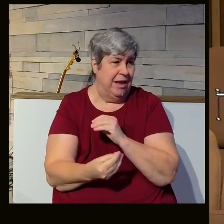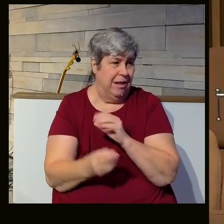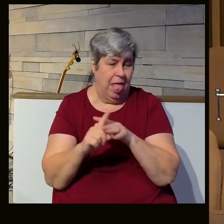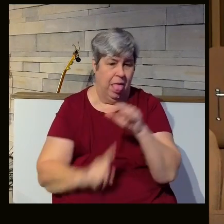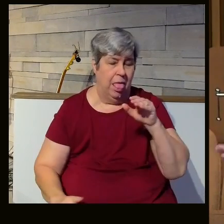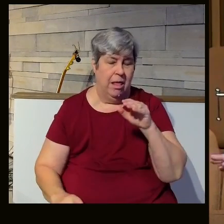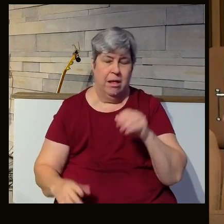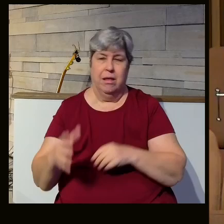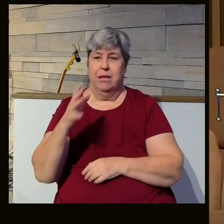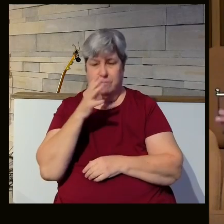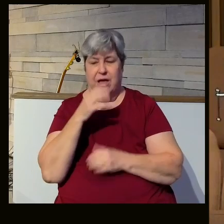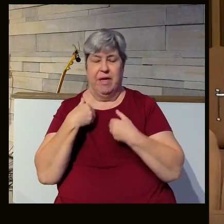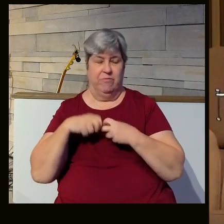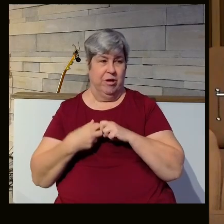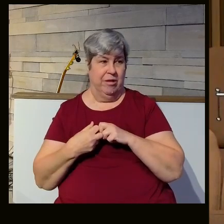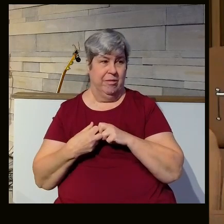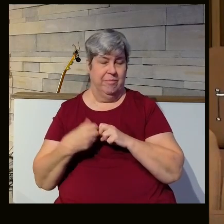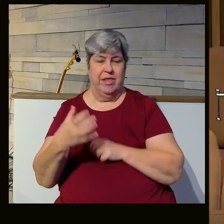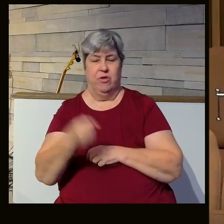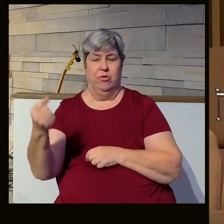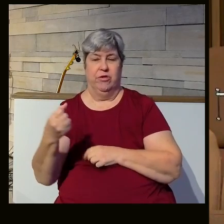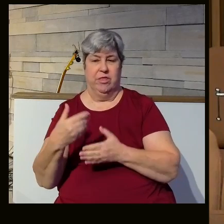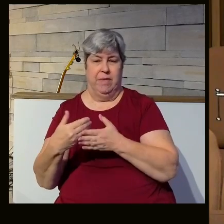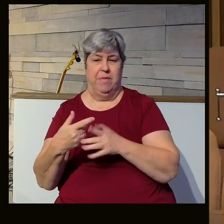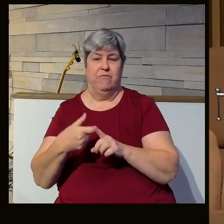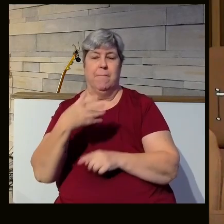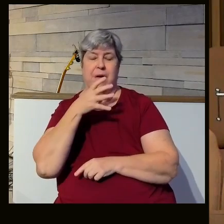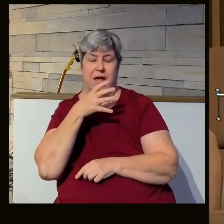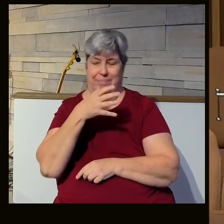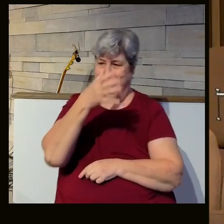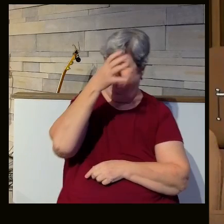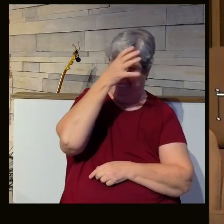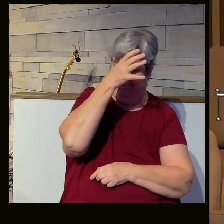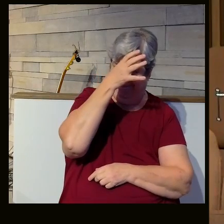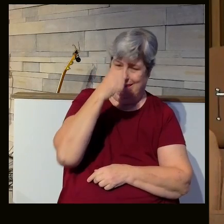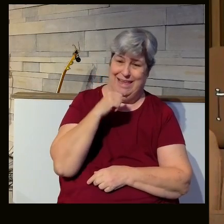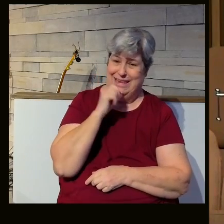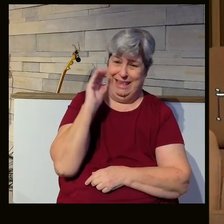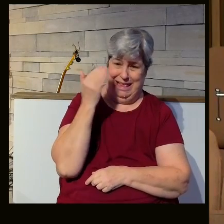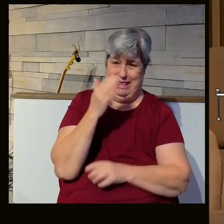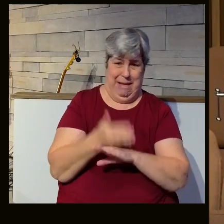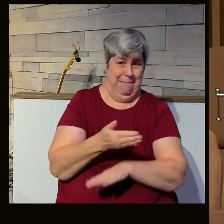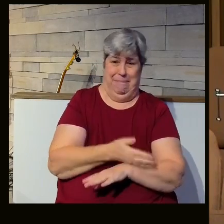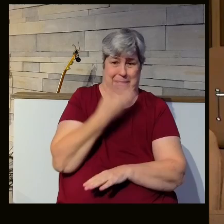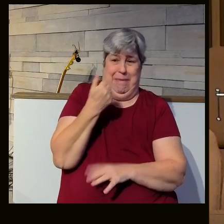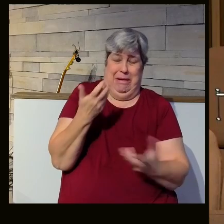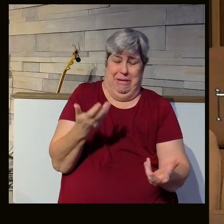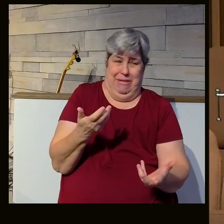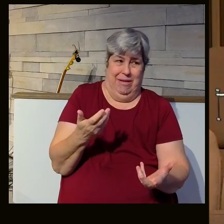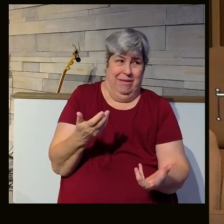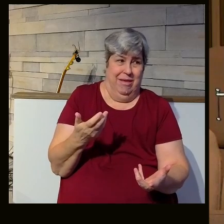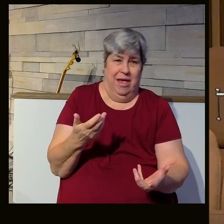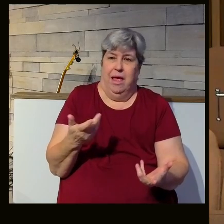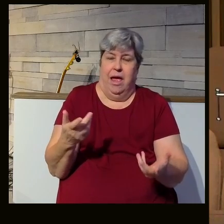Mom has had her issues. Harmony was taken away from her. Dad doesn't appear to me much better. And somehow